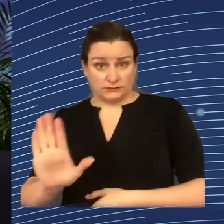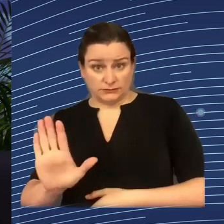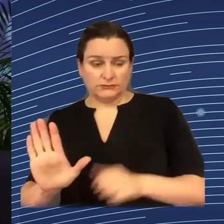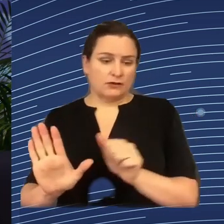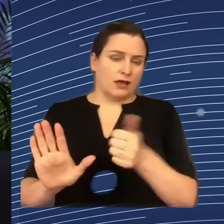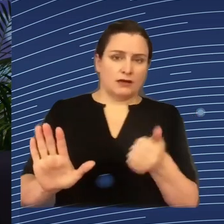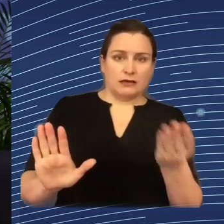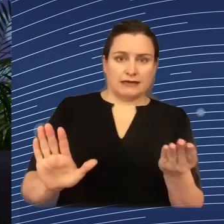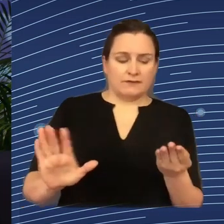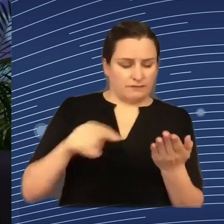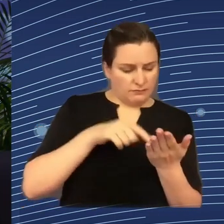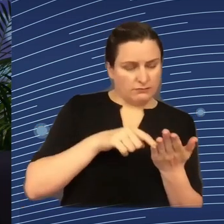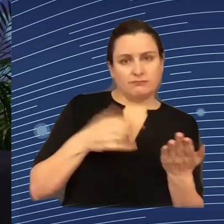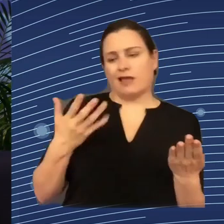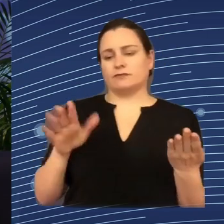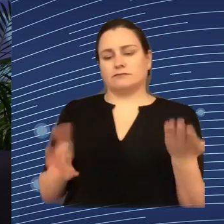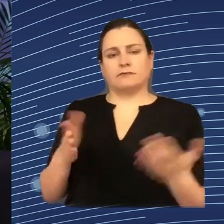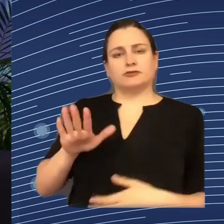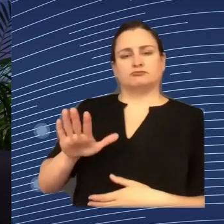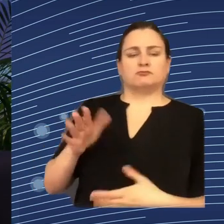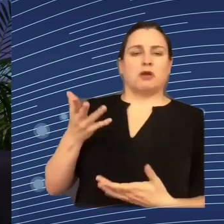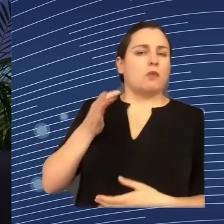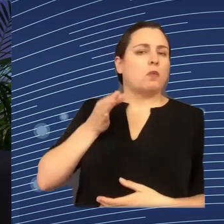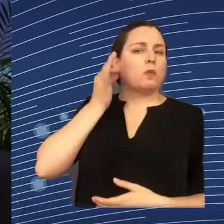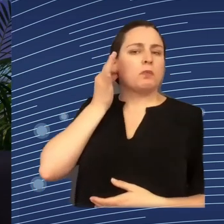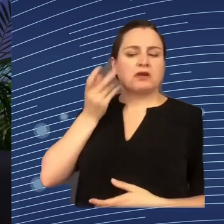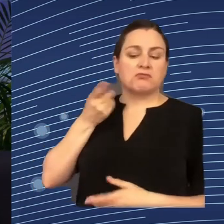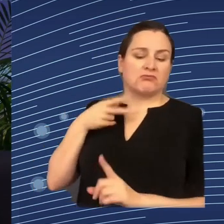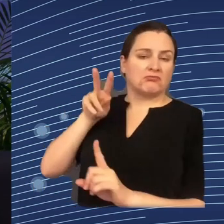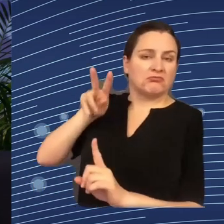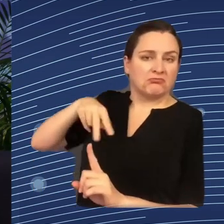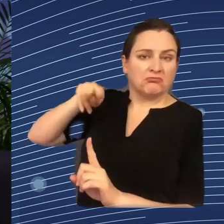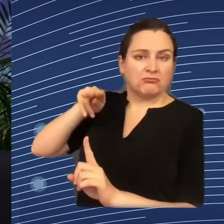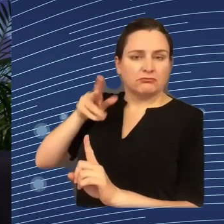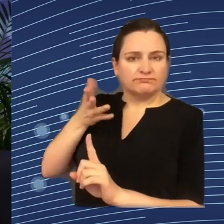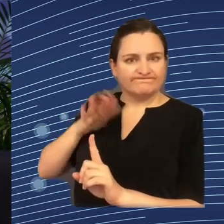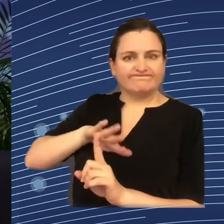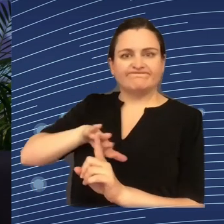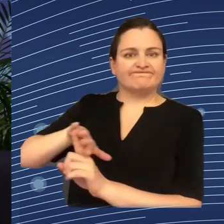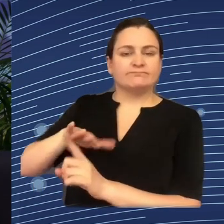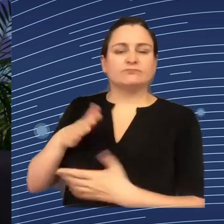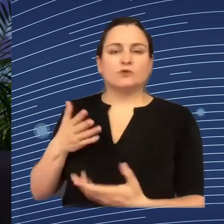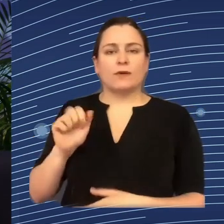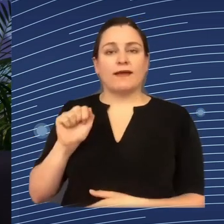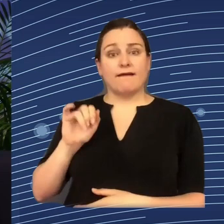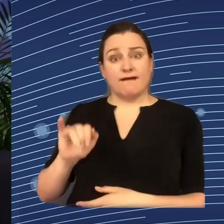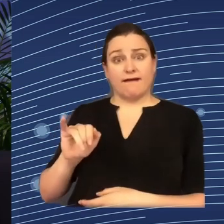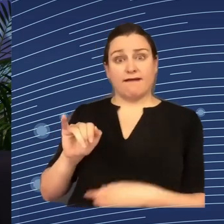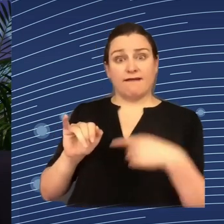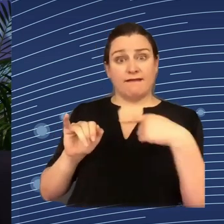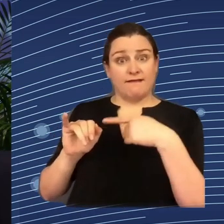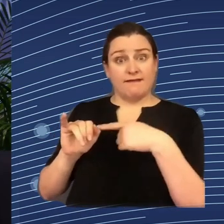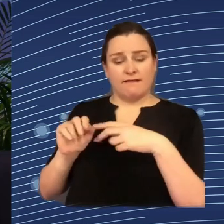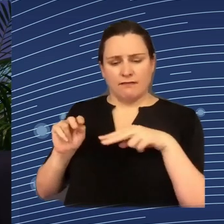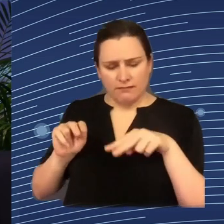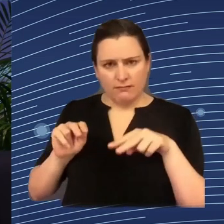because you're a woman, and you will see through the reading by AI the algorithm of your cover